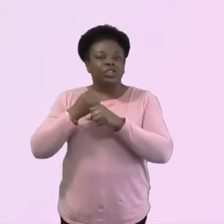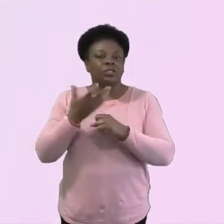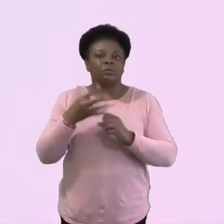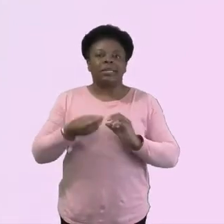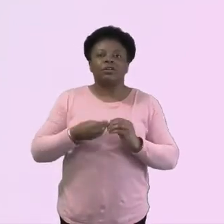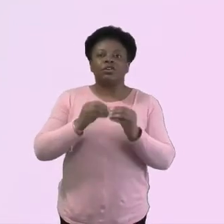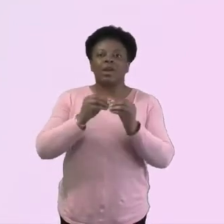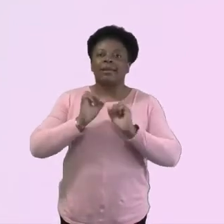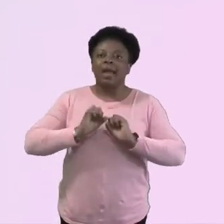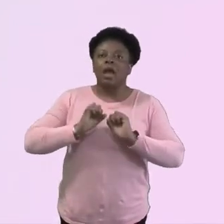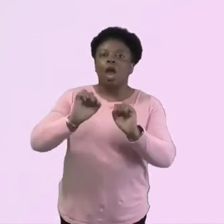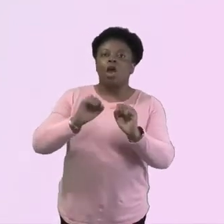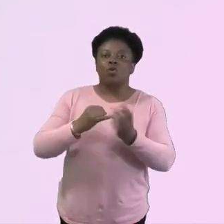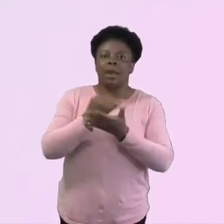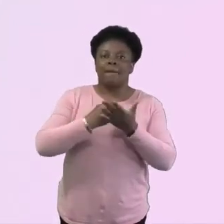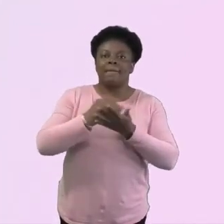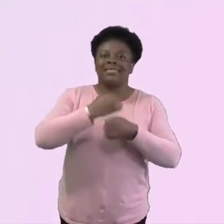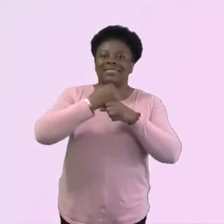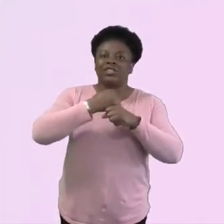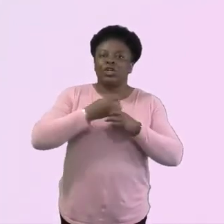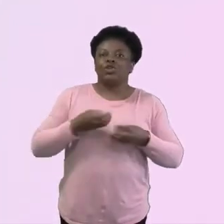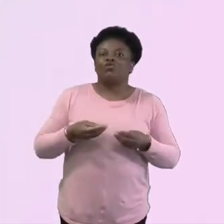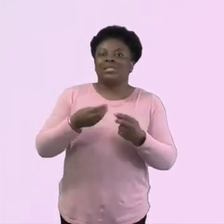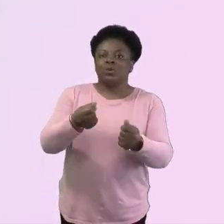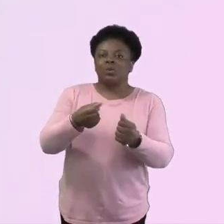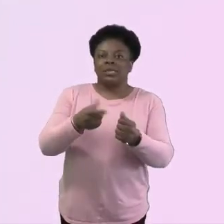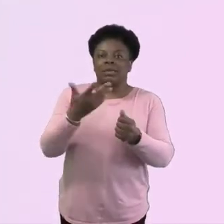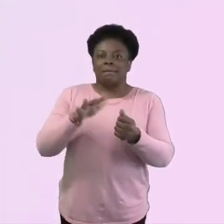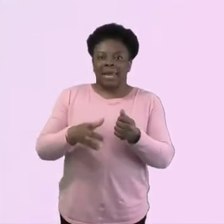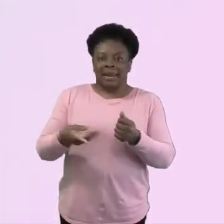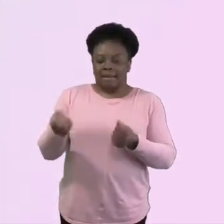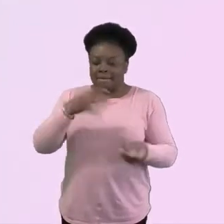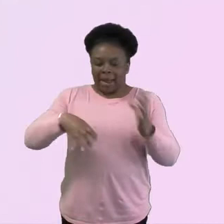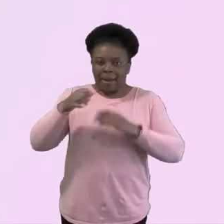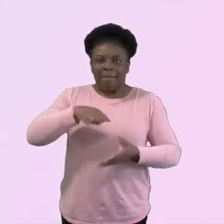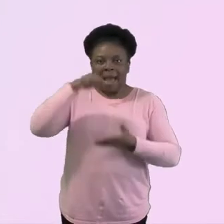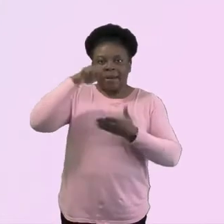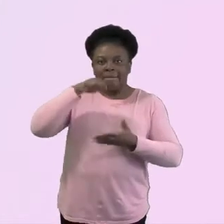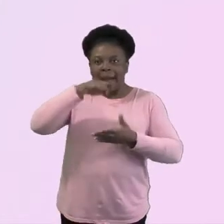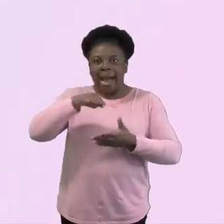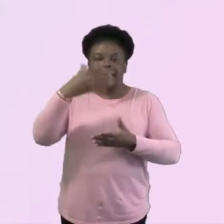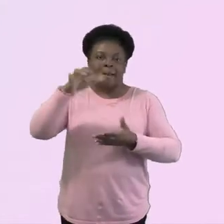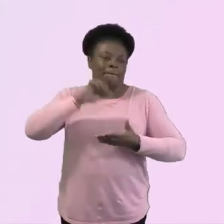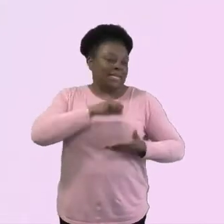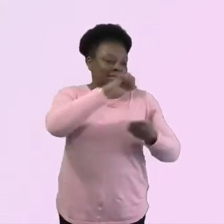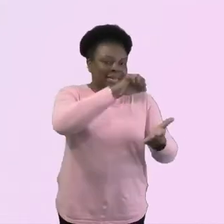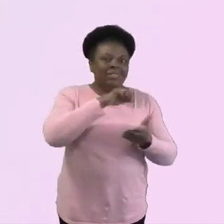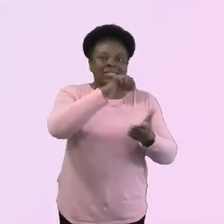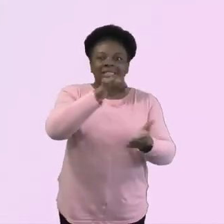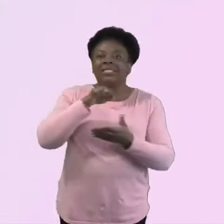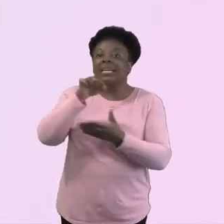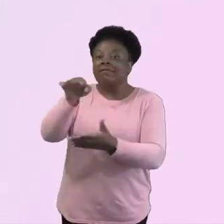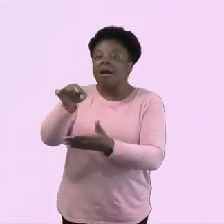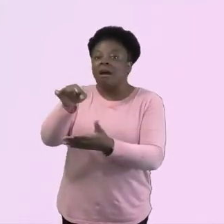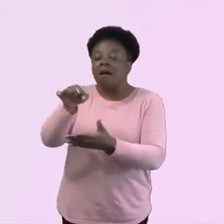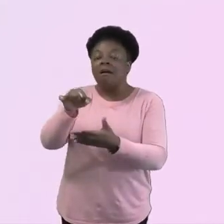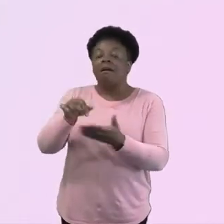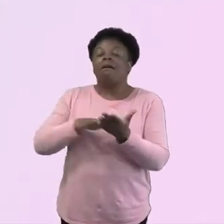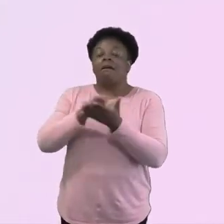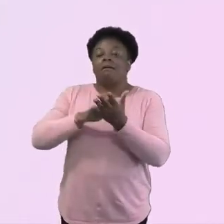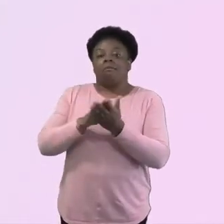home for families to use at home and then linked up with them through all kinds of technological ways and